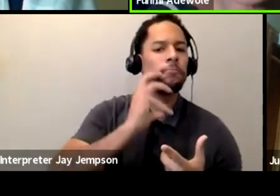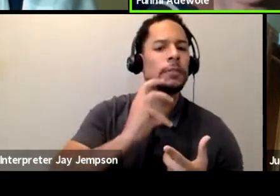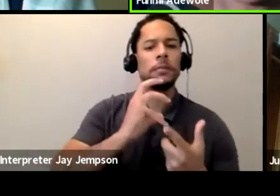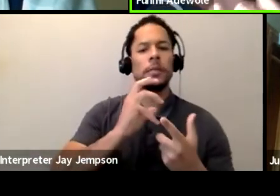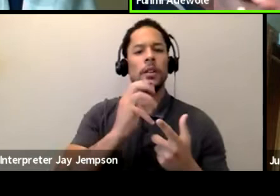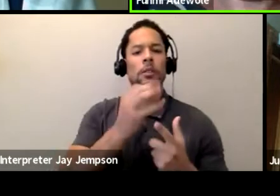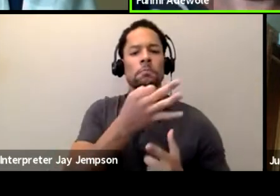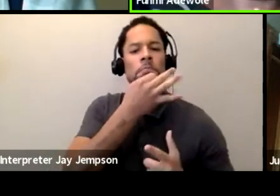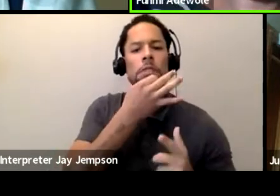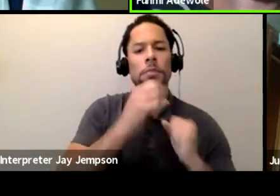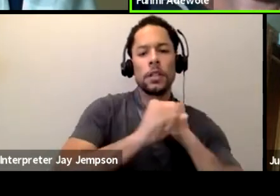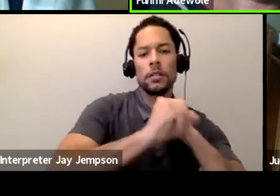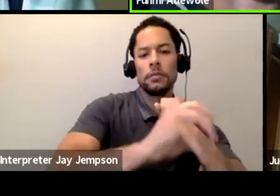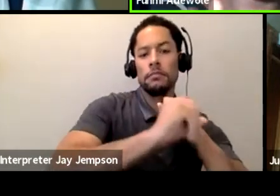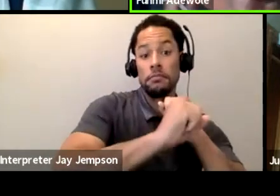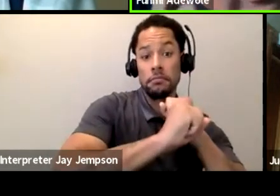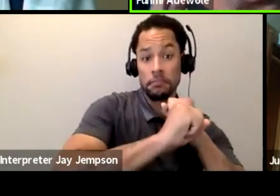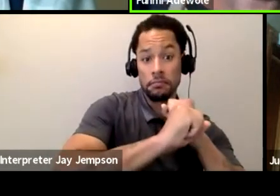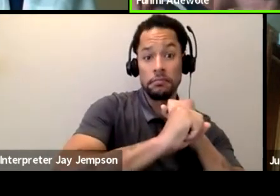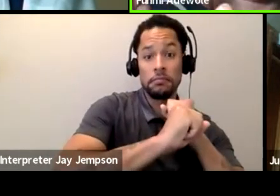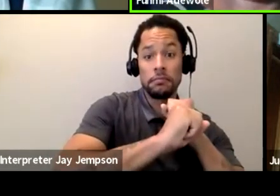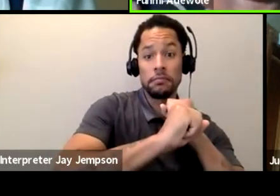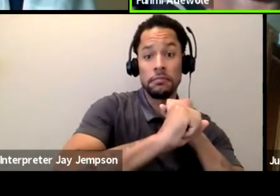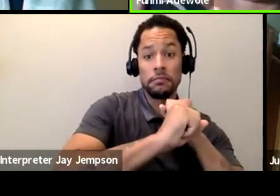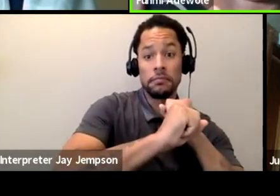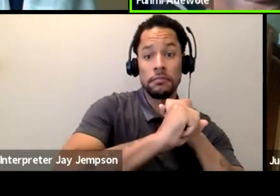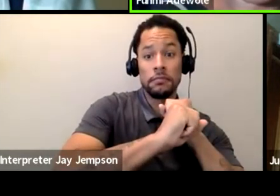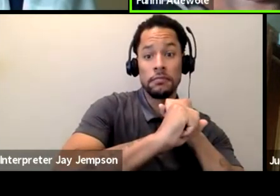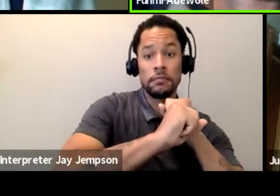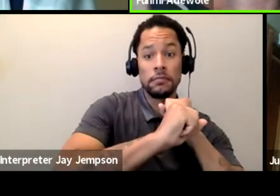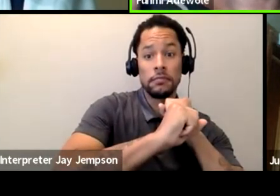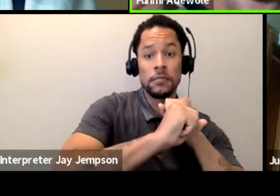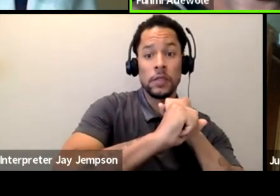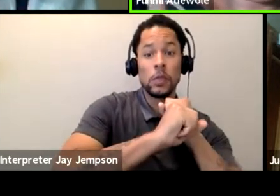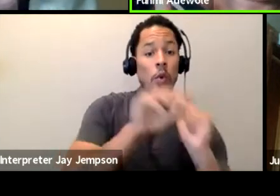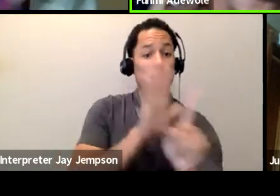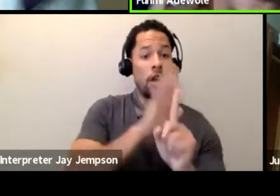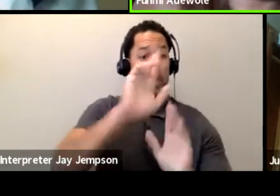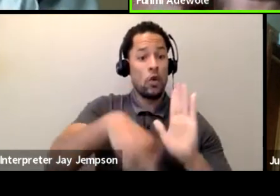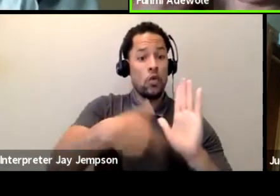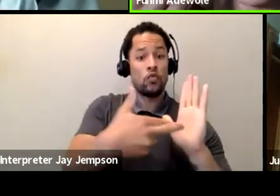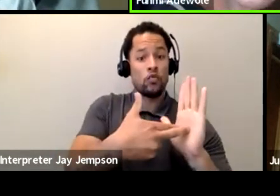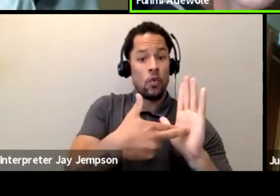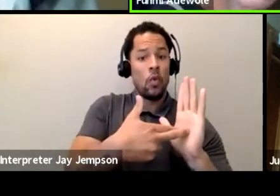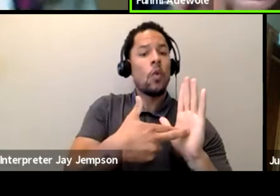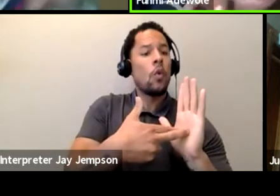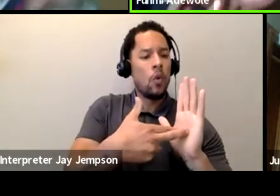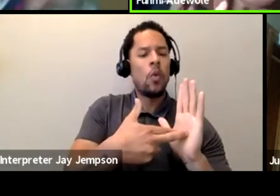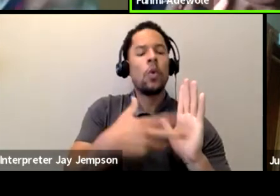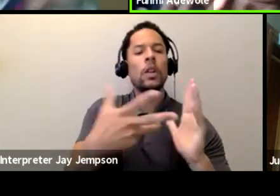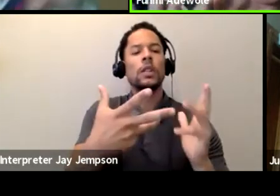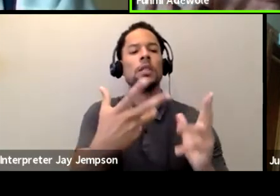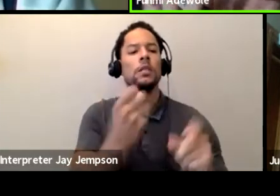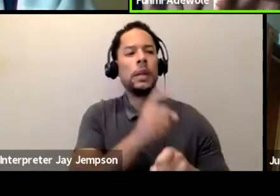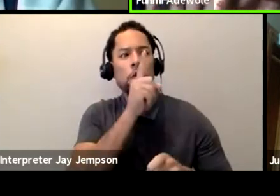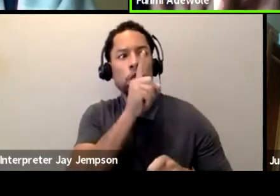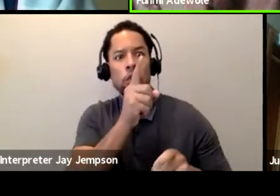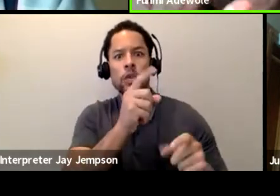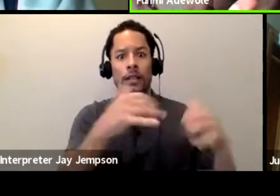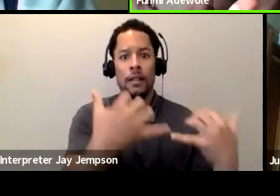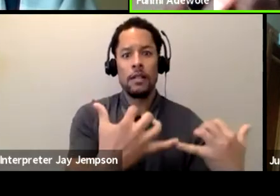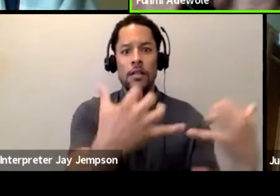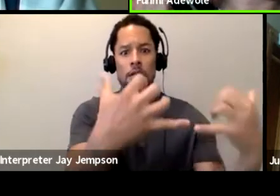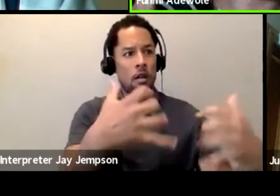relations, where they're making sure that that piece of work can be accepted or received, or